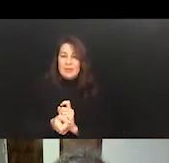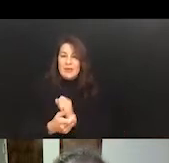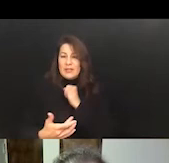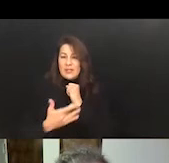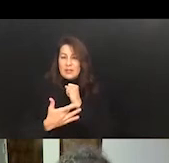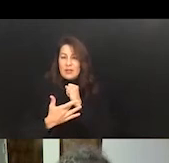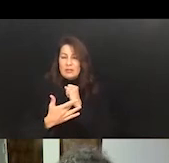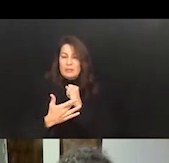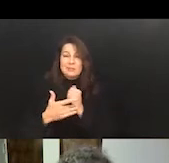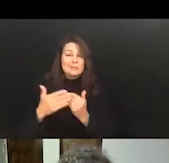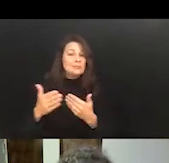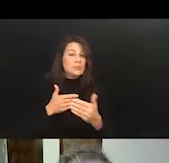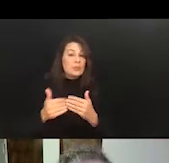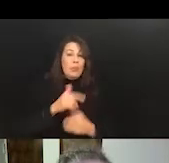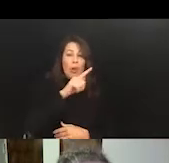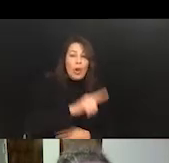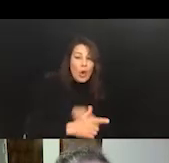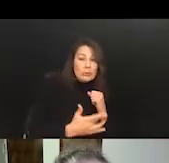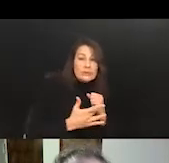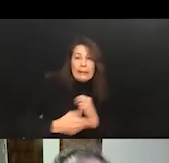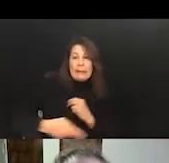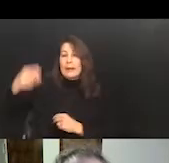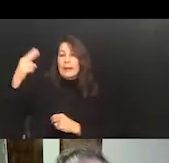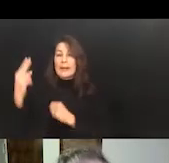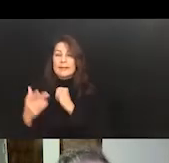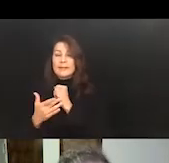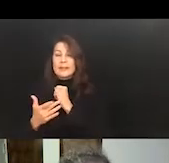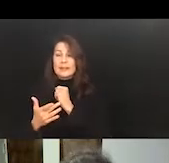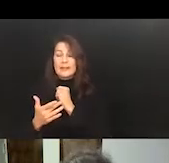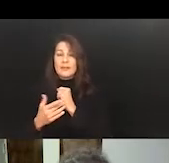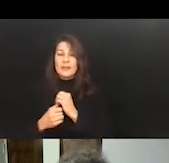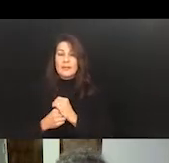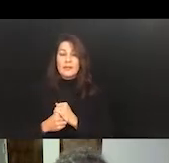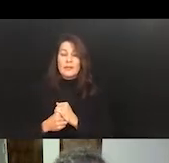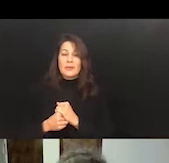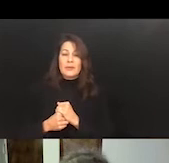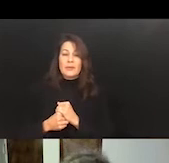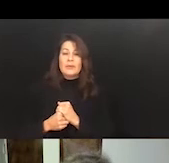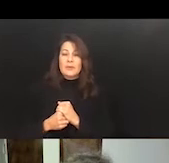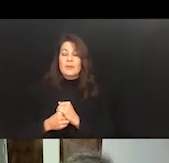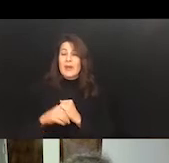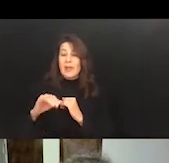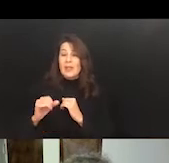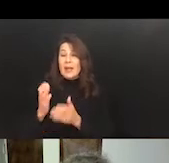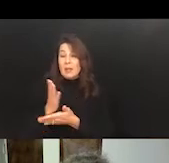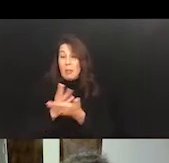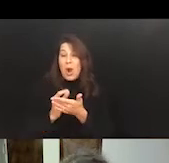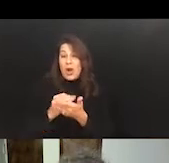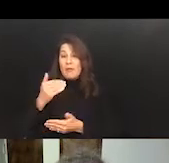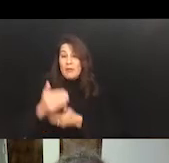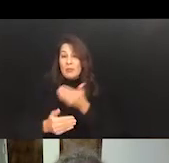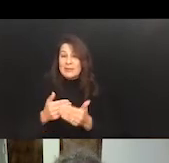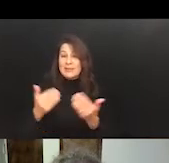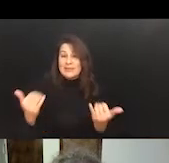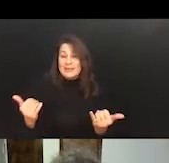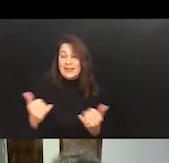tech to more high tech, which is, which is sort of become, I think, part of the process these days. In